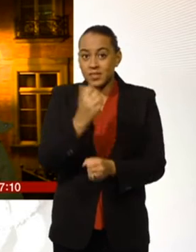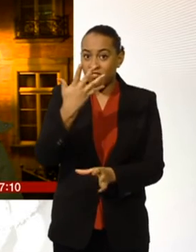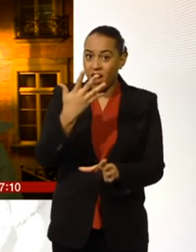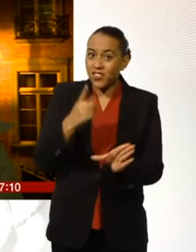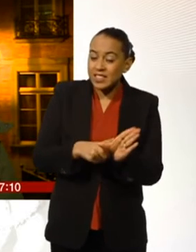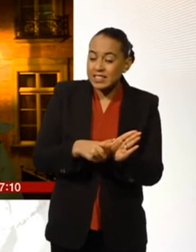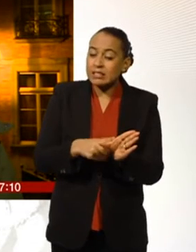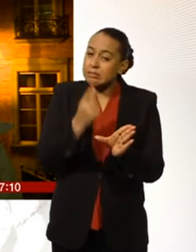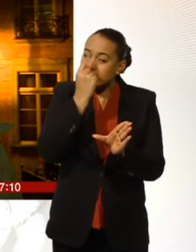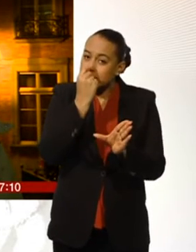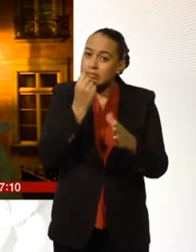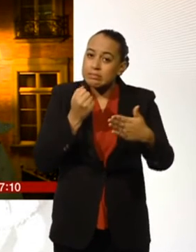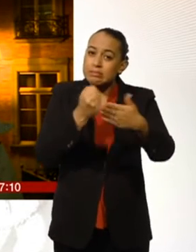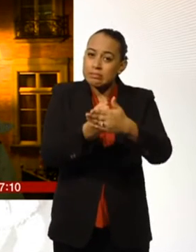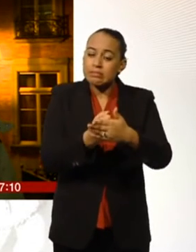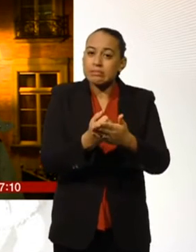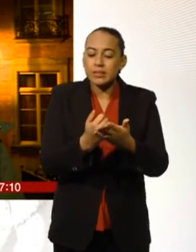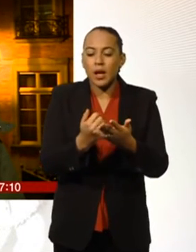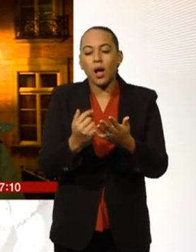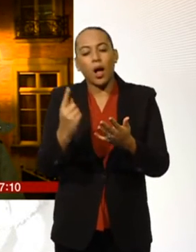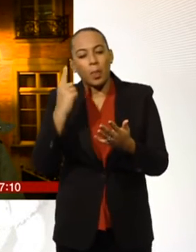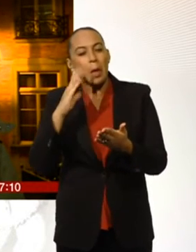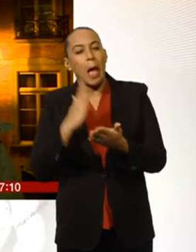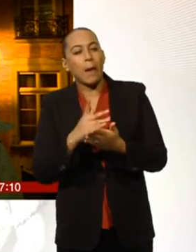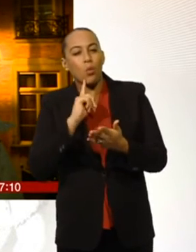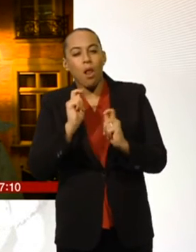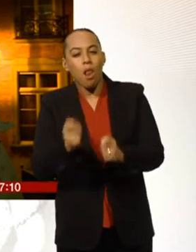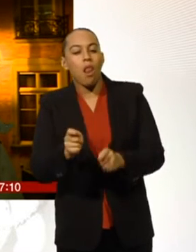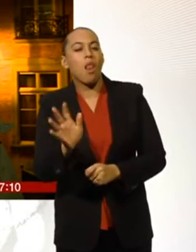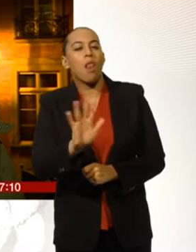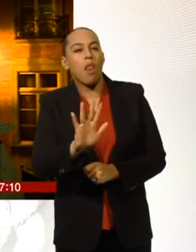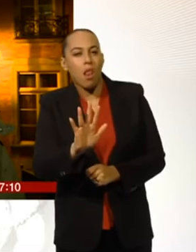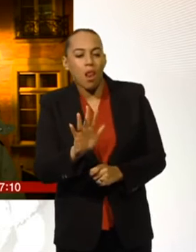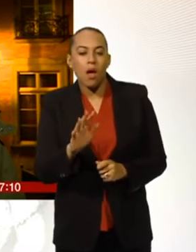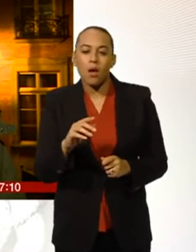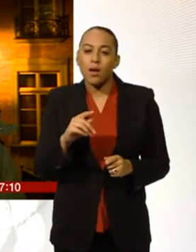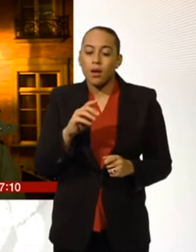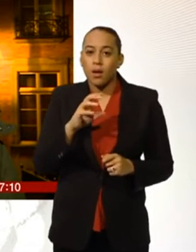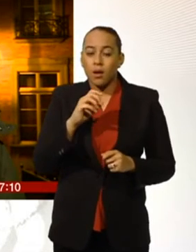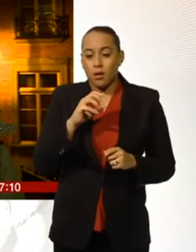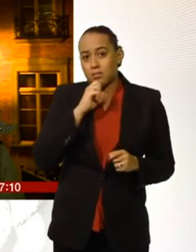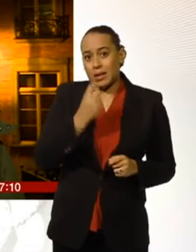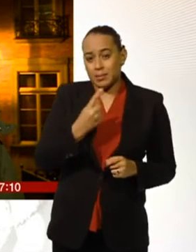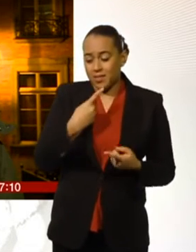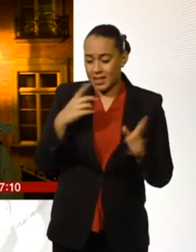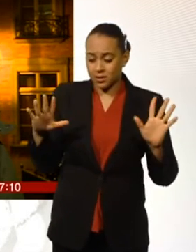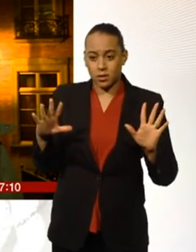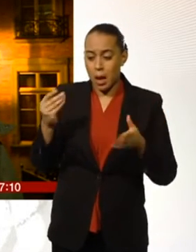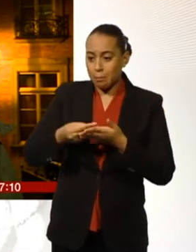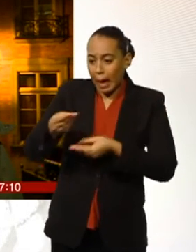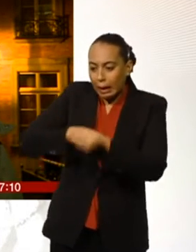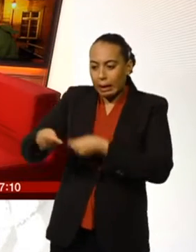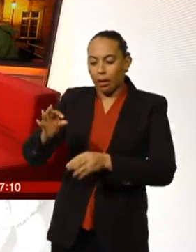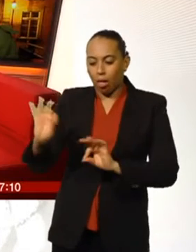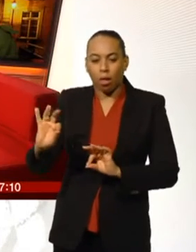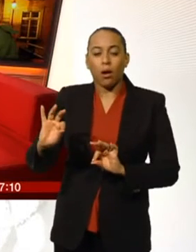I think says there was no money involved. It was pure compassion that made him do what he did. Okay.